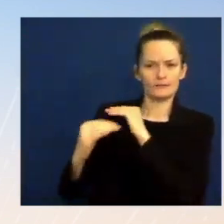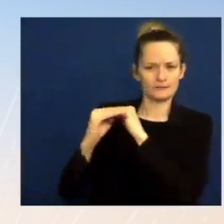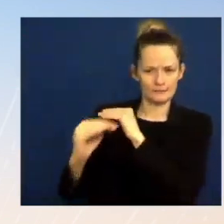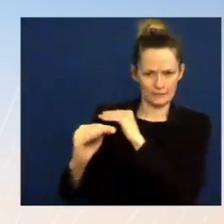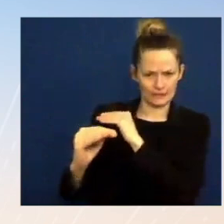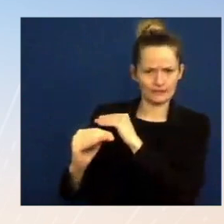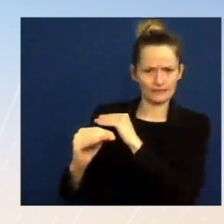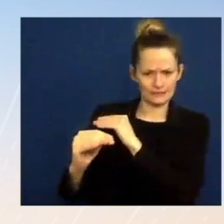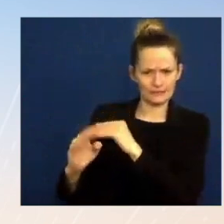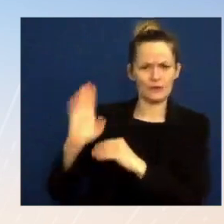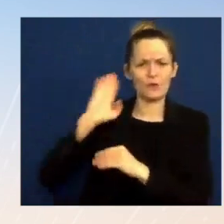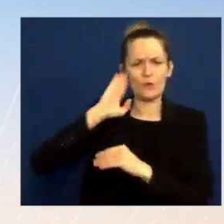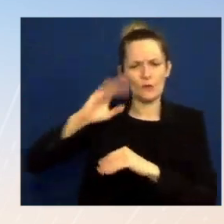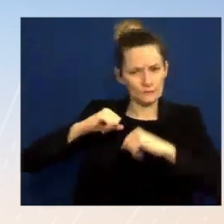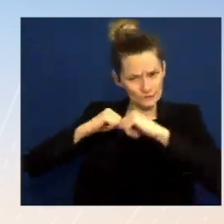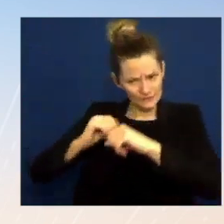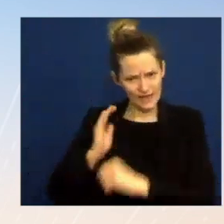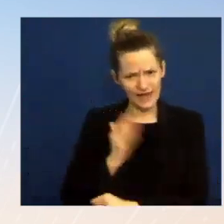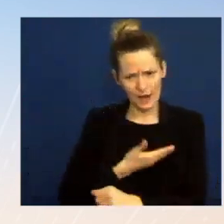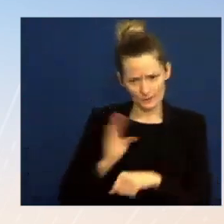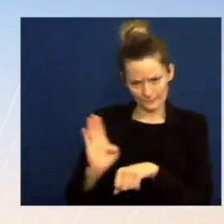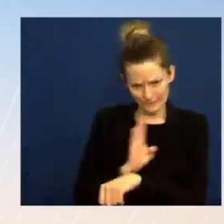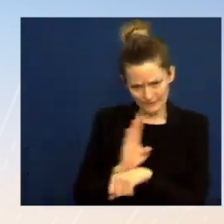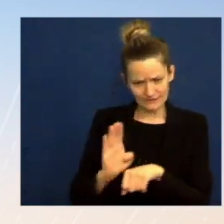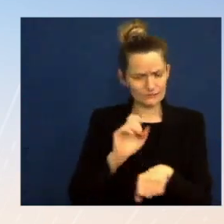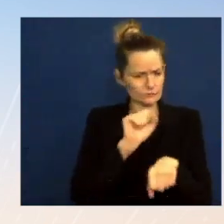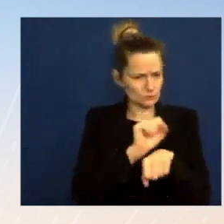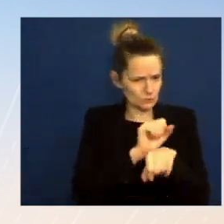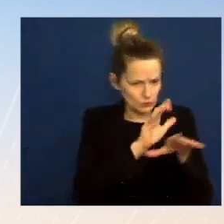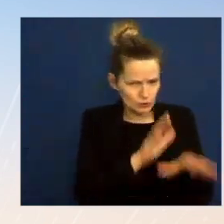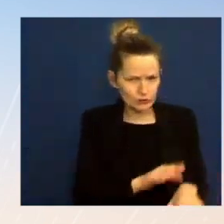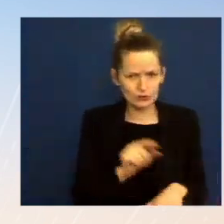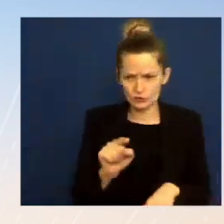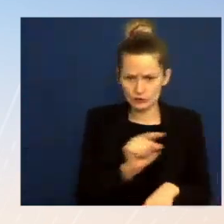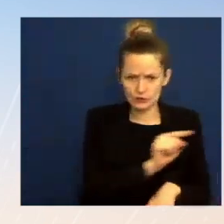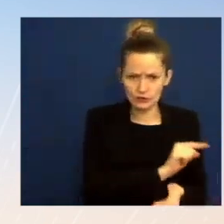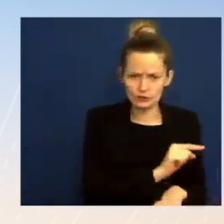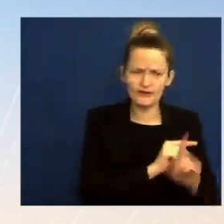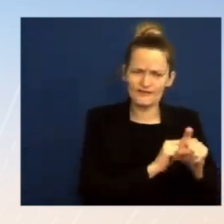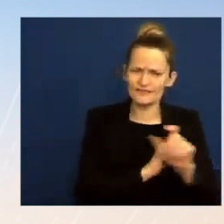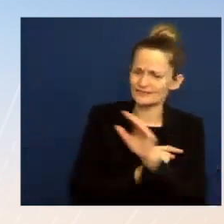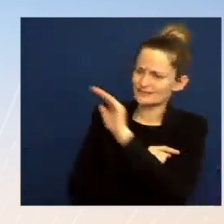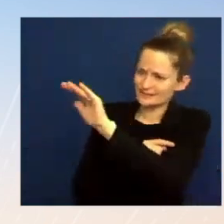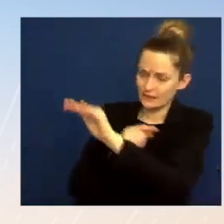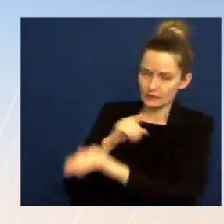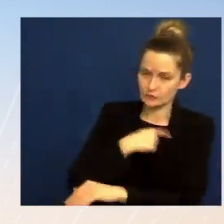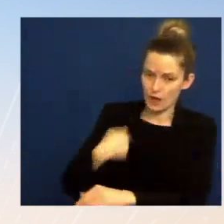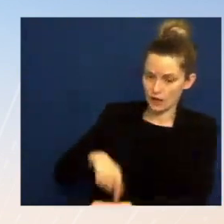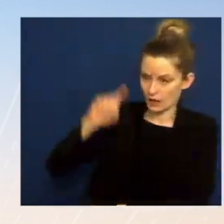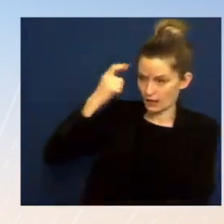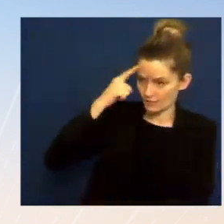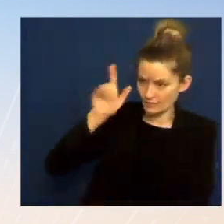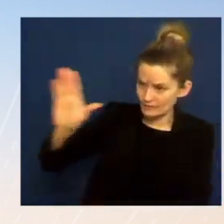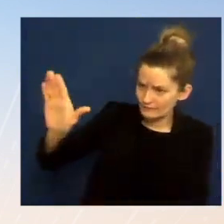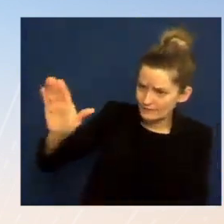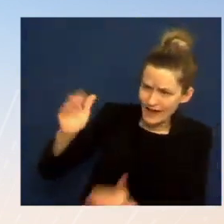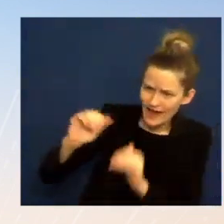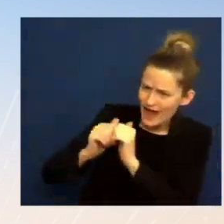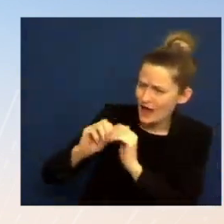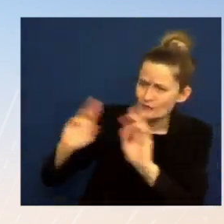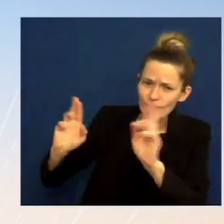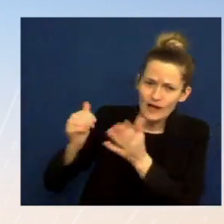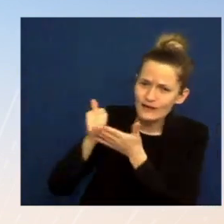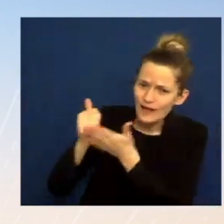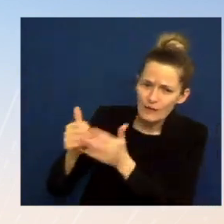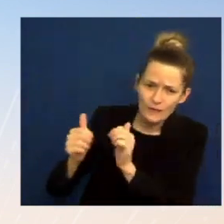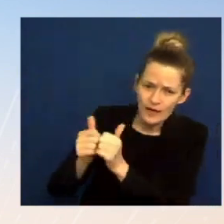and then to inquire as to what the Chinese government is prepared to step up and do. I'm not going to get into the specifics of the concerns, but I would refer you